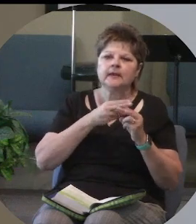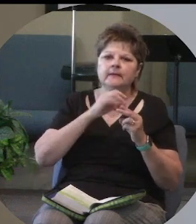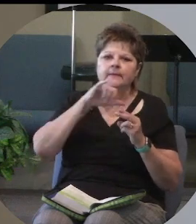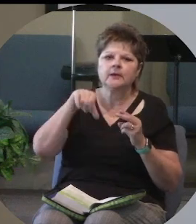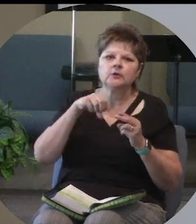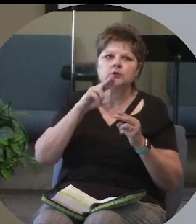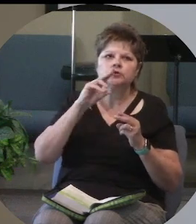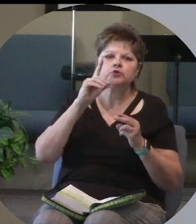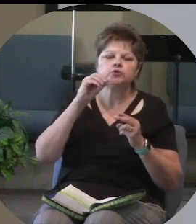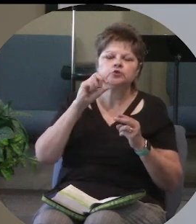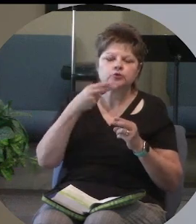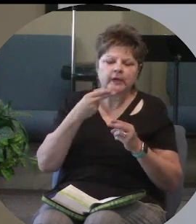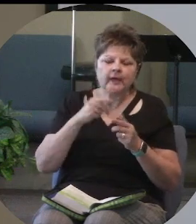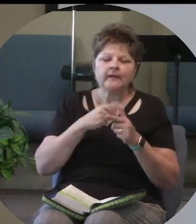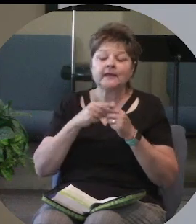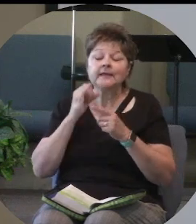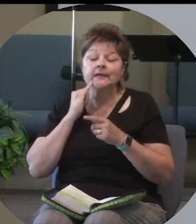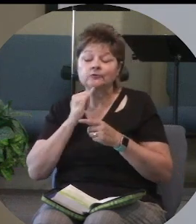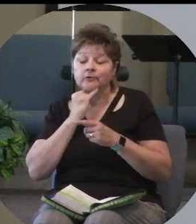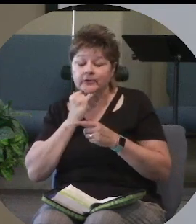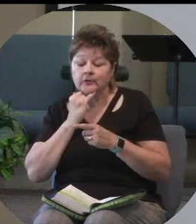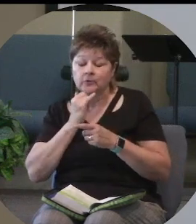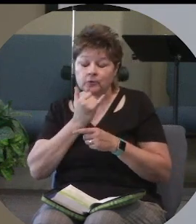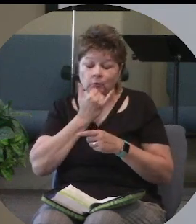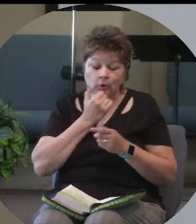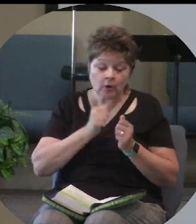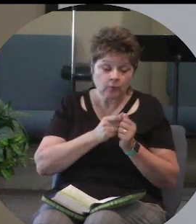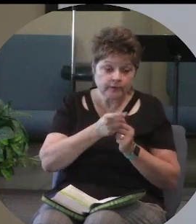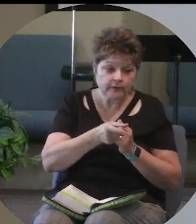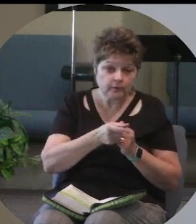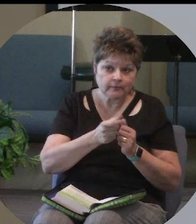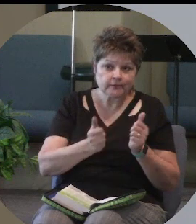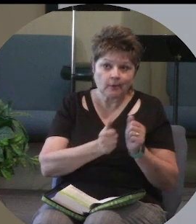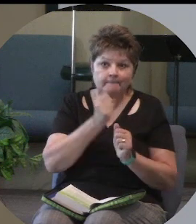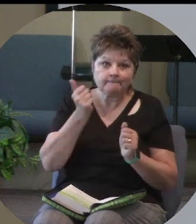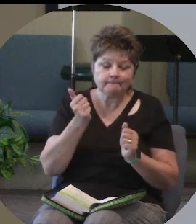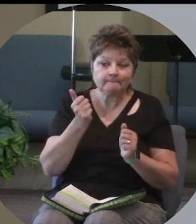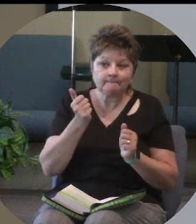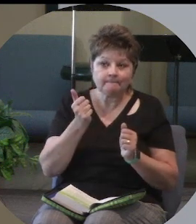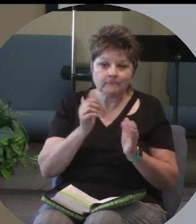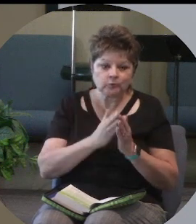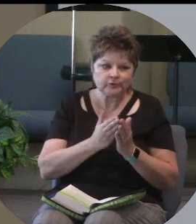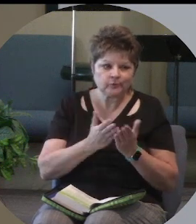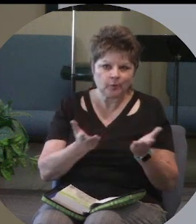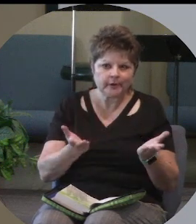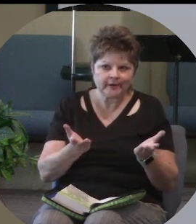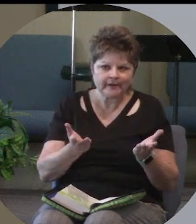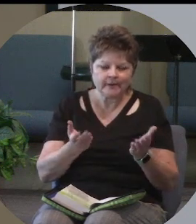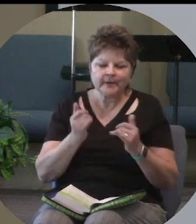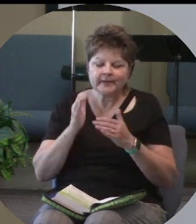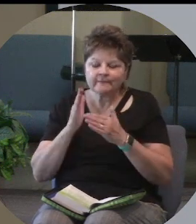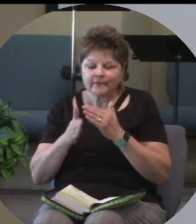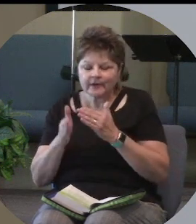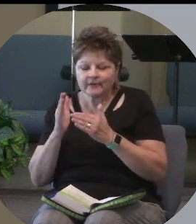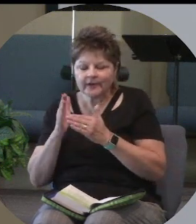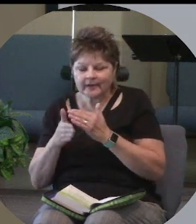and then okay Israel here's what's wrong with you and that's the most of the book. But at the very end